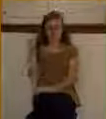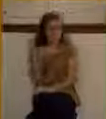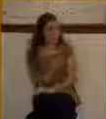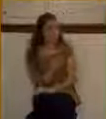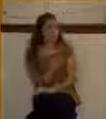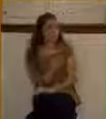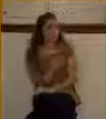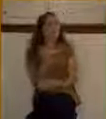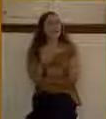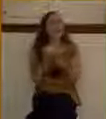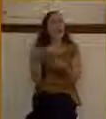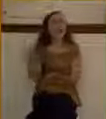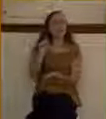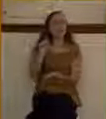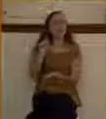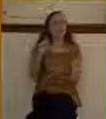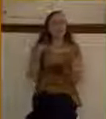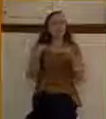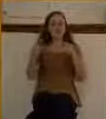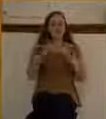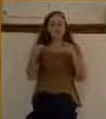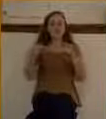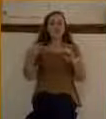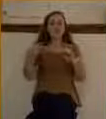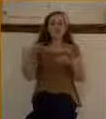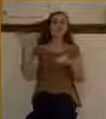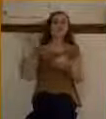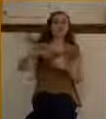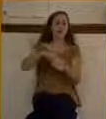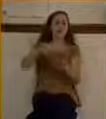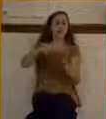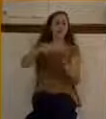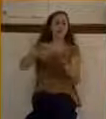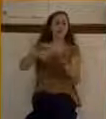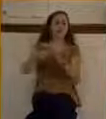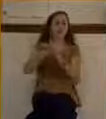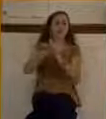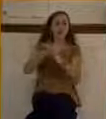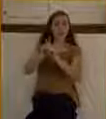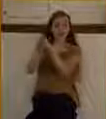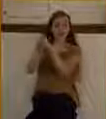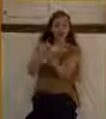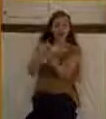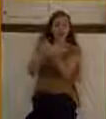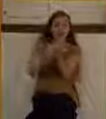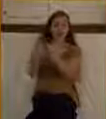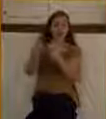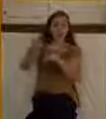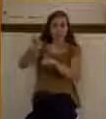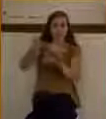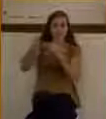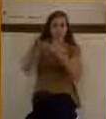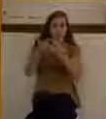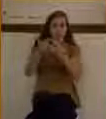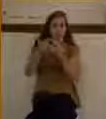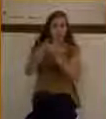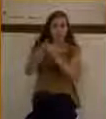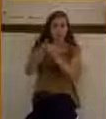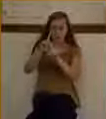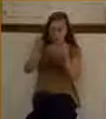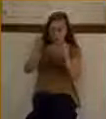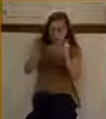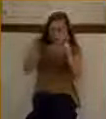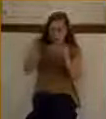Jesus was going up to Jerusalem, the disciples were following him. They were amazed and they were also afraid. Why were they amazed?